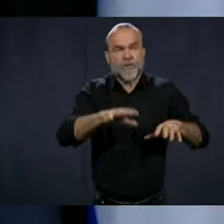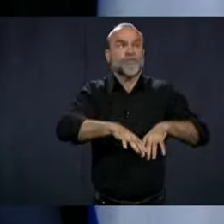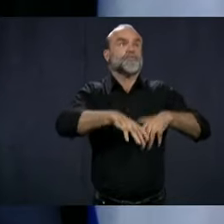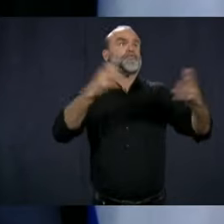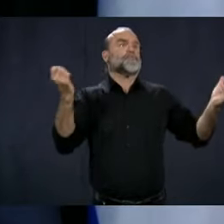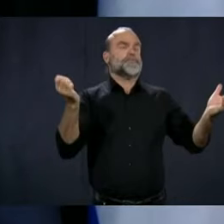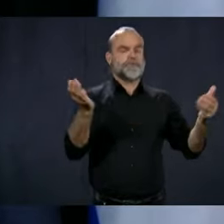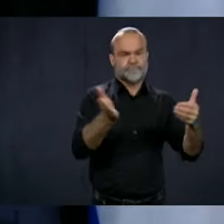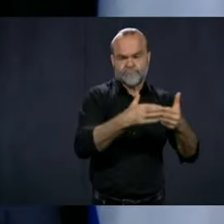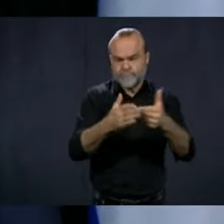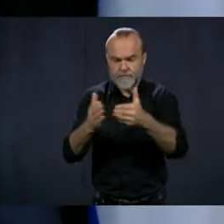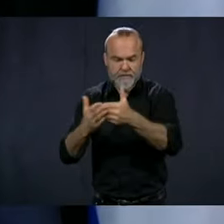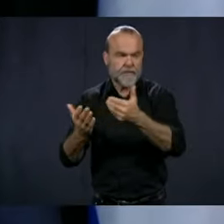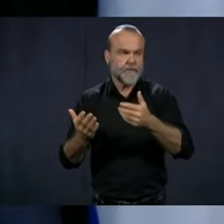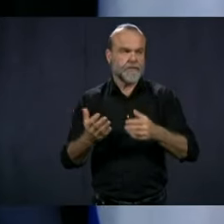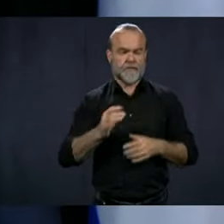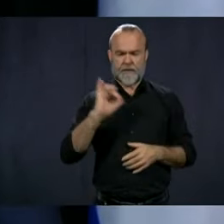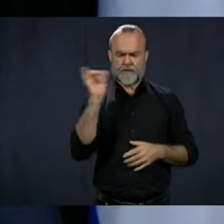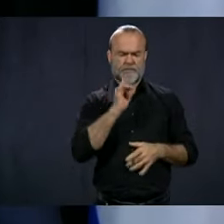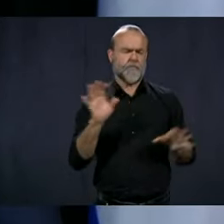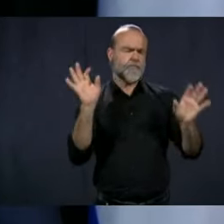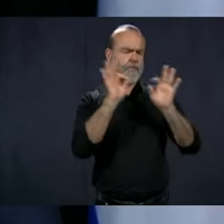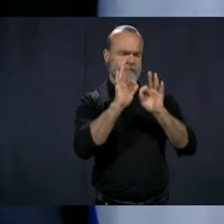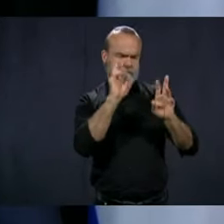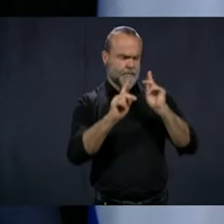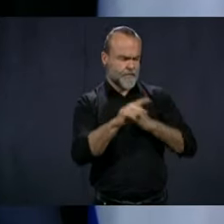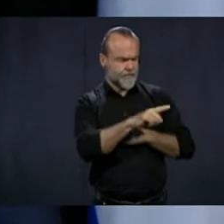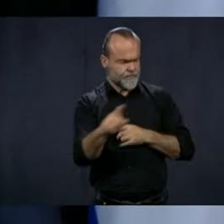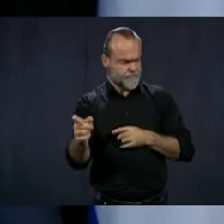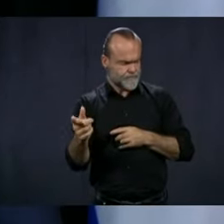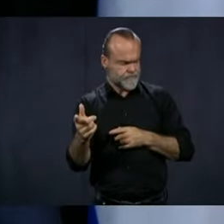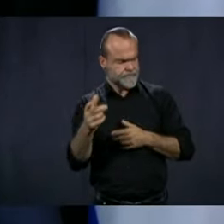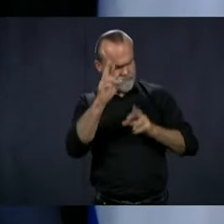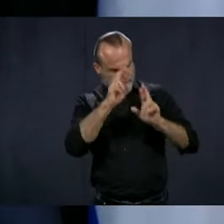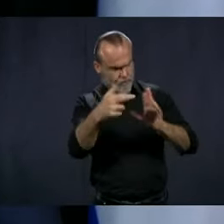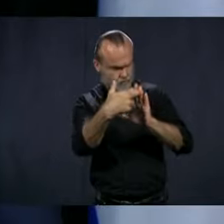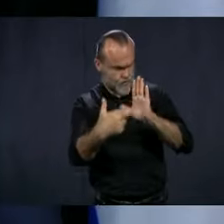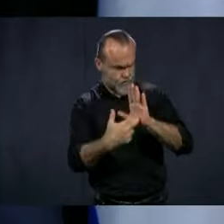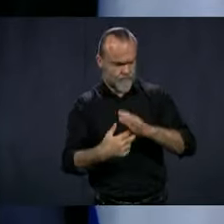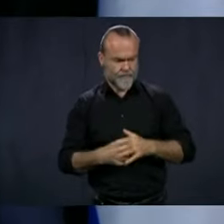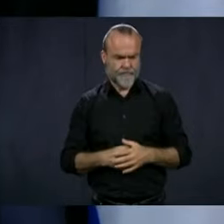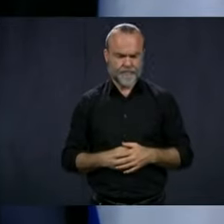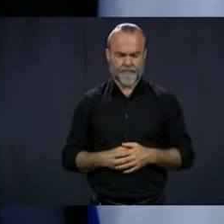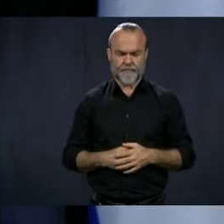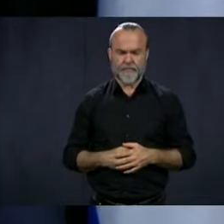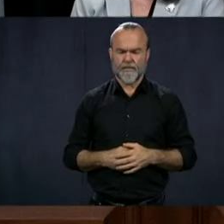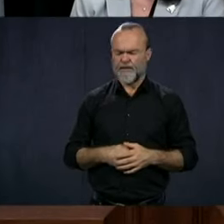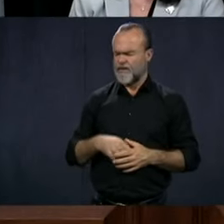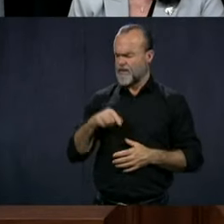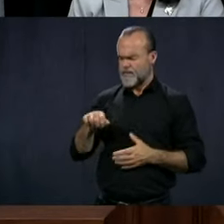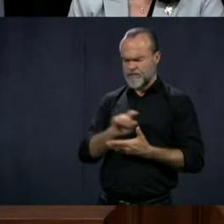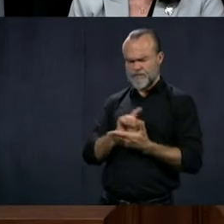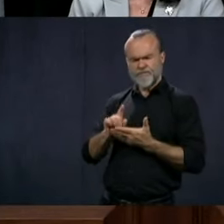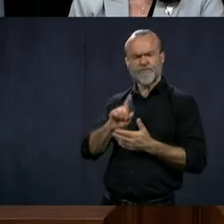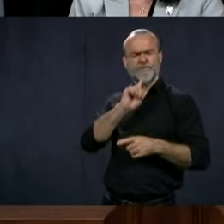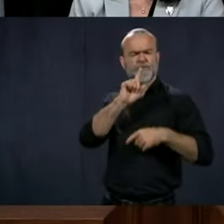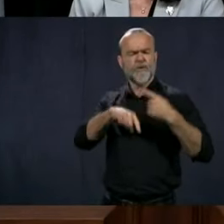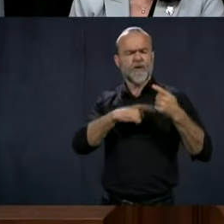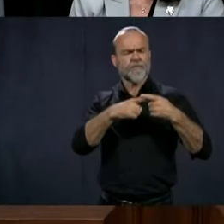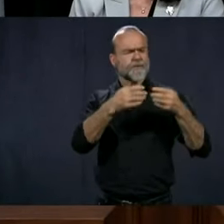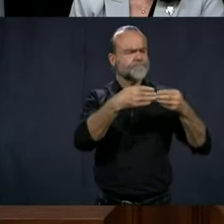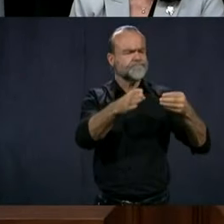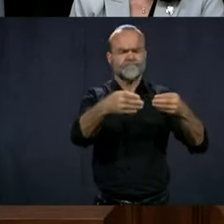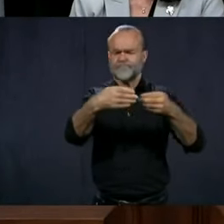people not respecting the rules. We've spoken a lot this week about deconfinement,